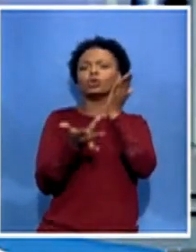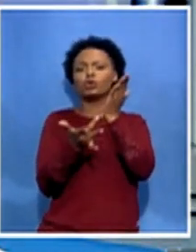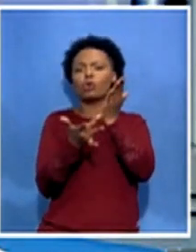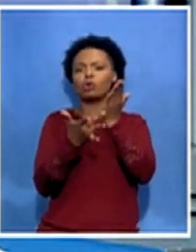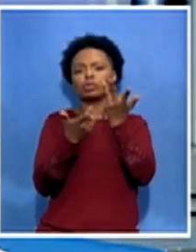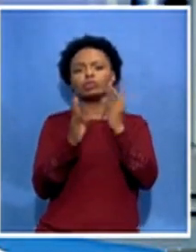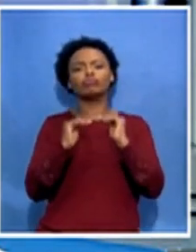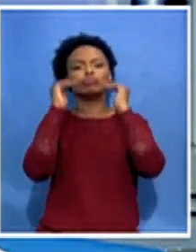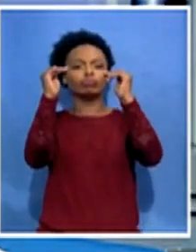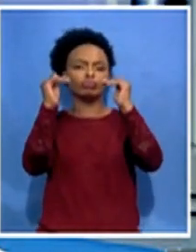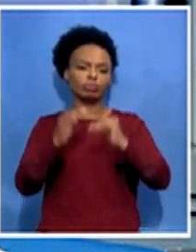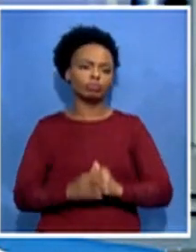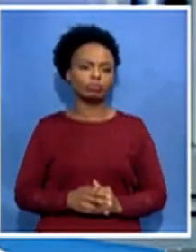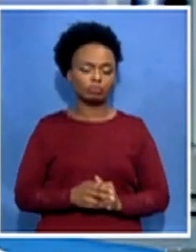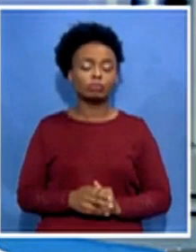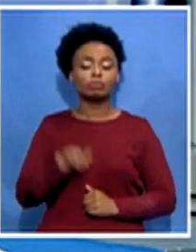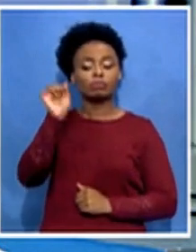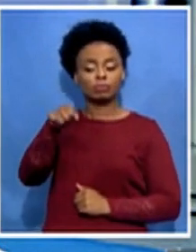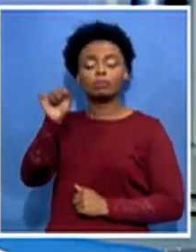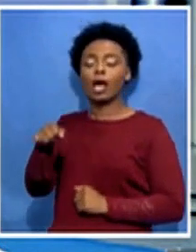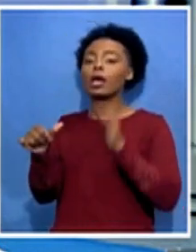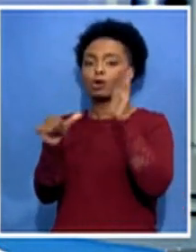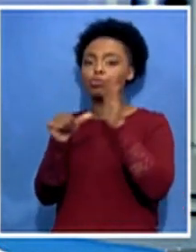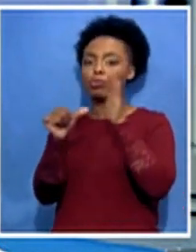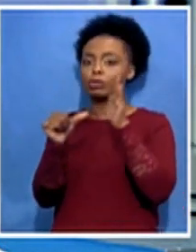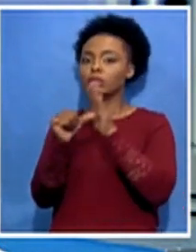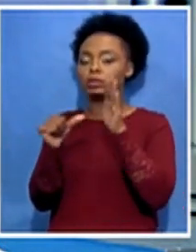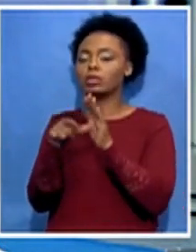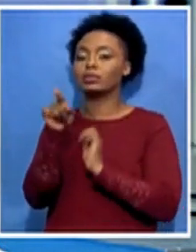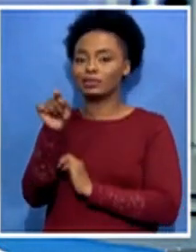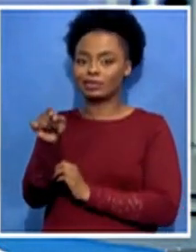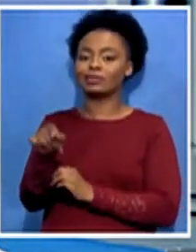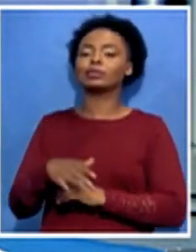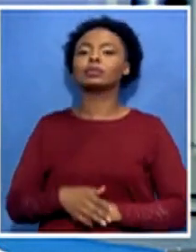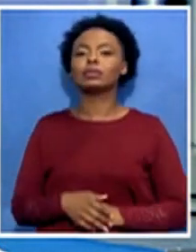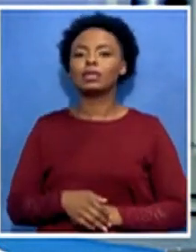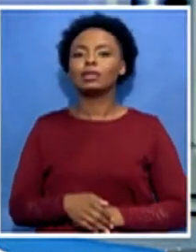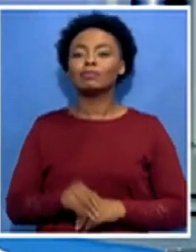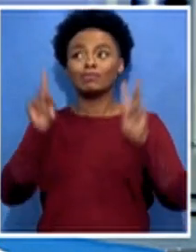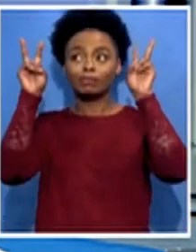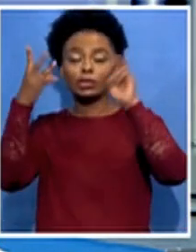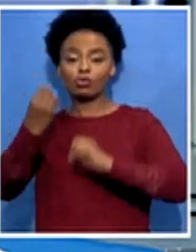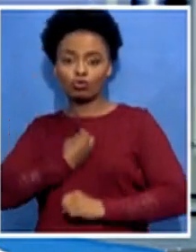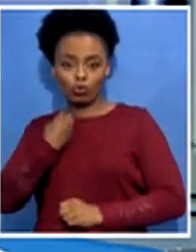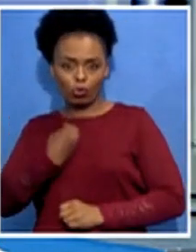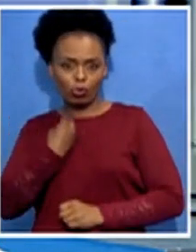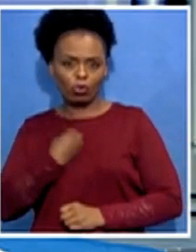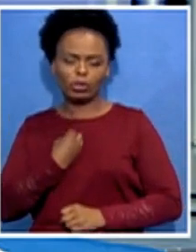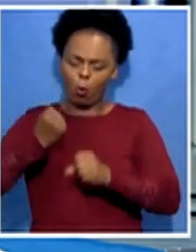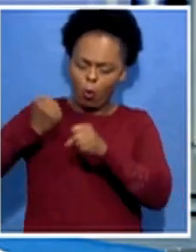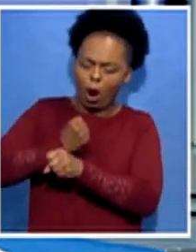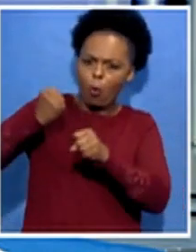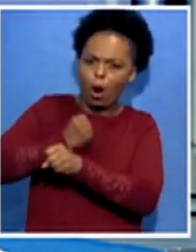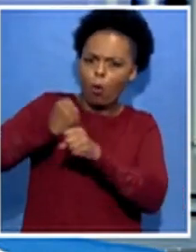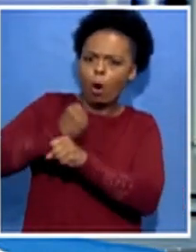which i want to just double down on with regards to the youth uh working tirelessly in that country in order to rebuild